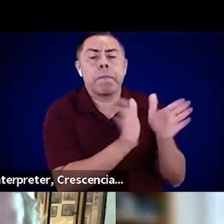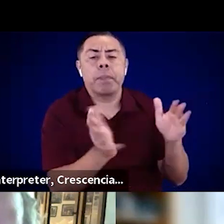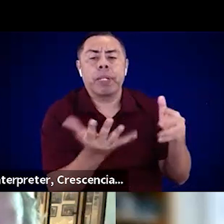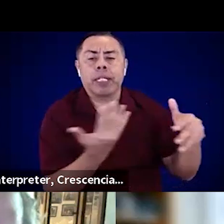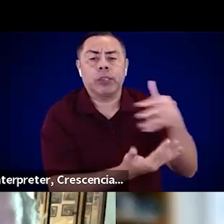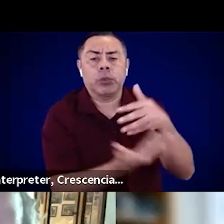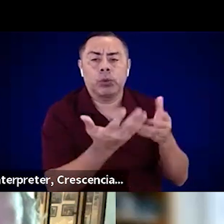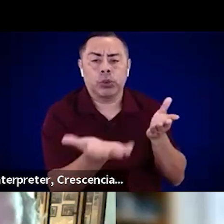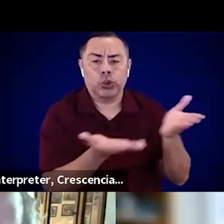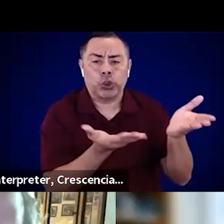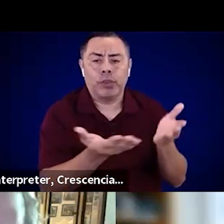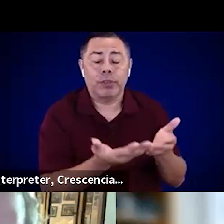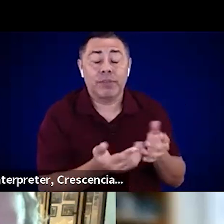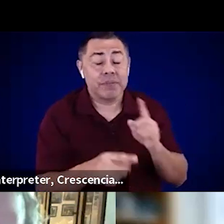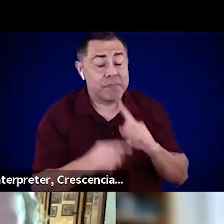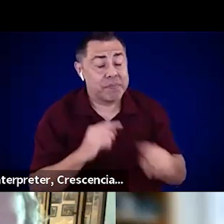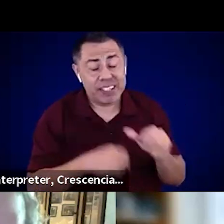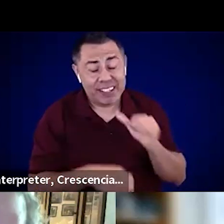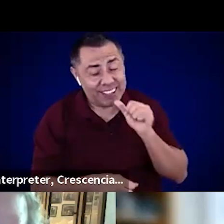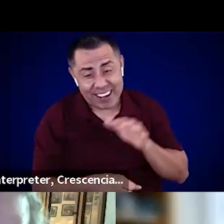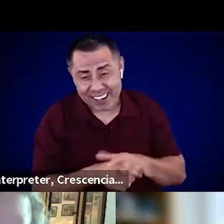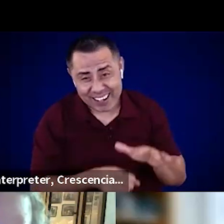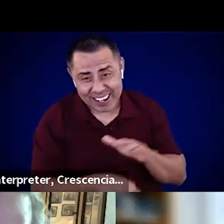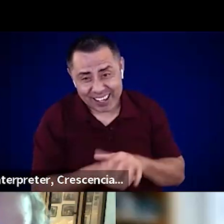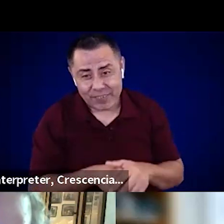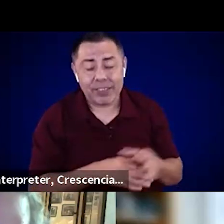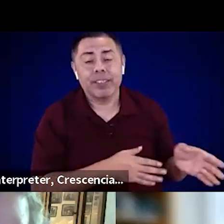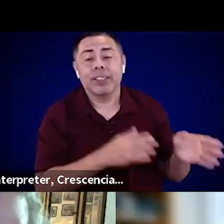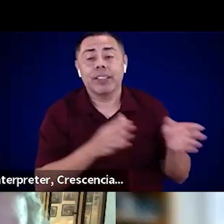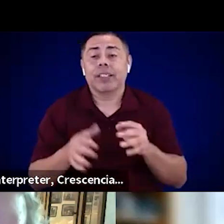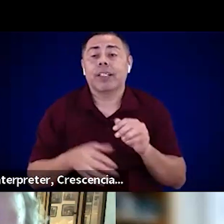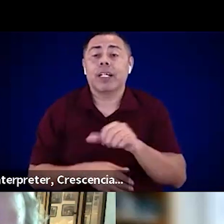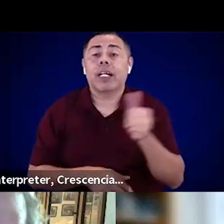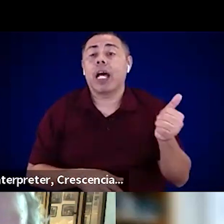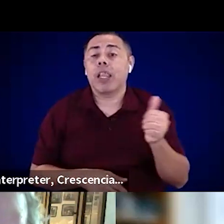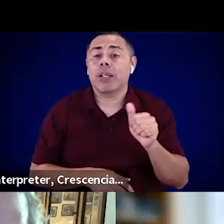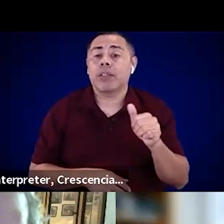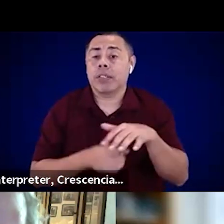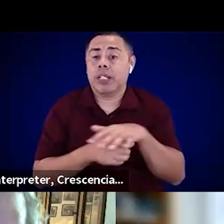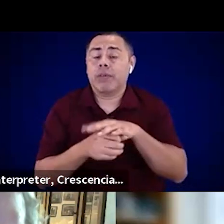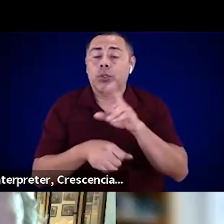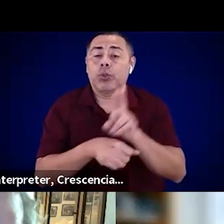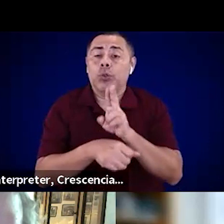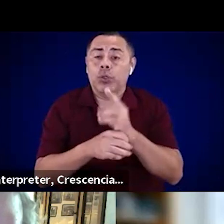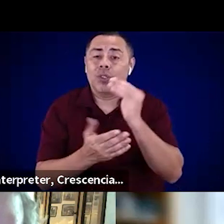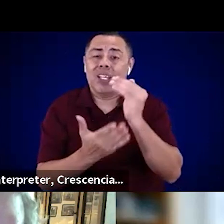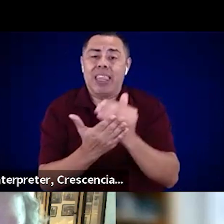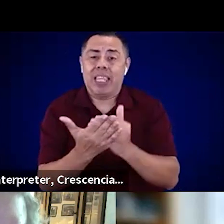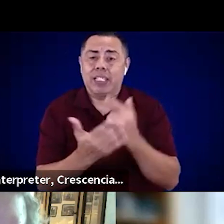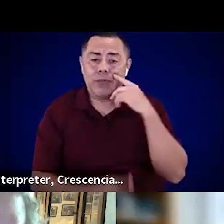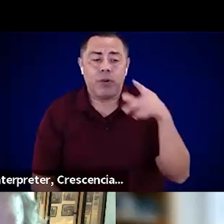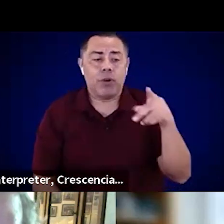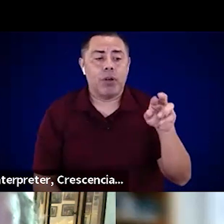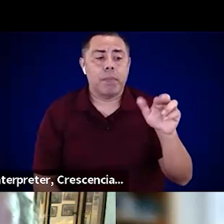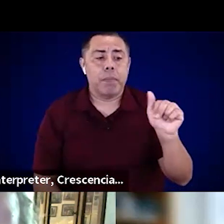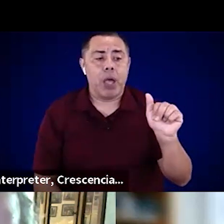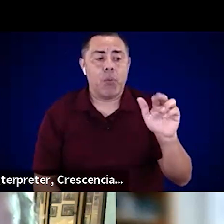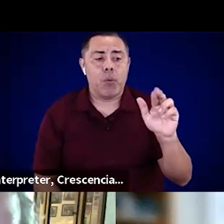Some use lists of paratransit individuals. But many people are either not eligible